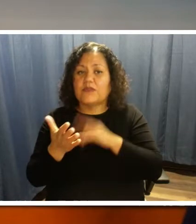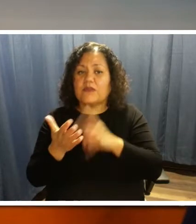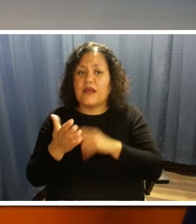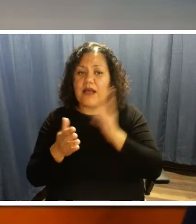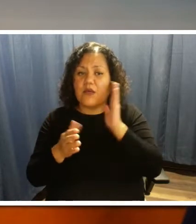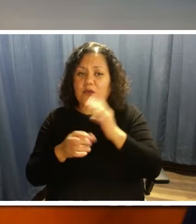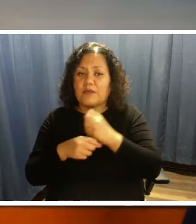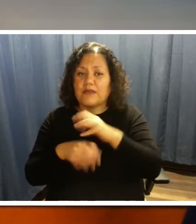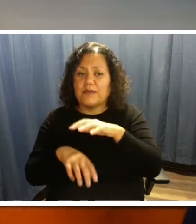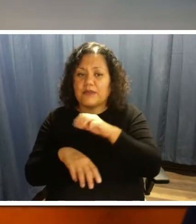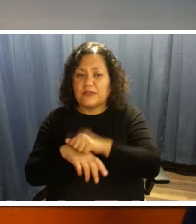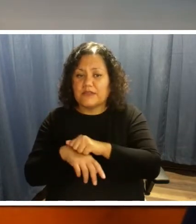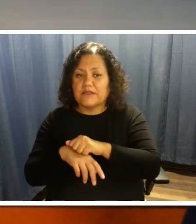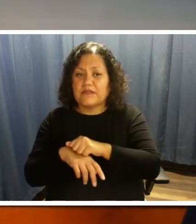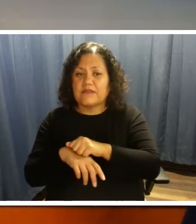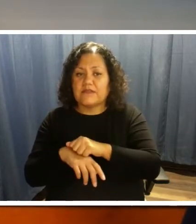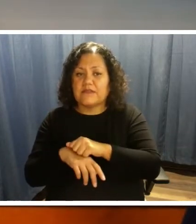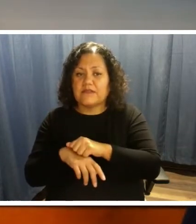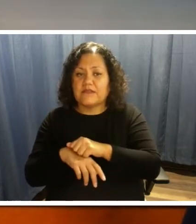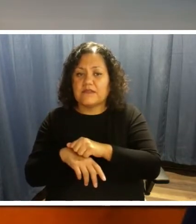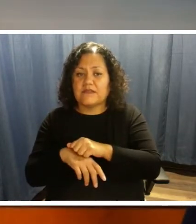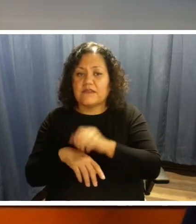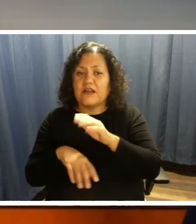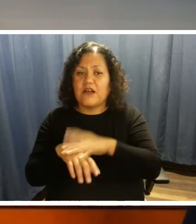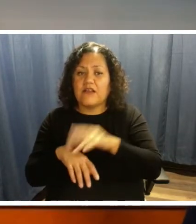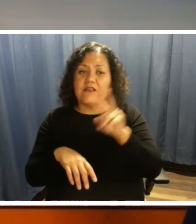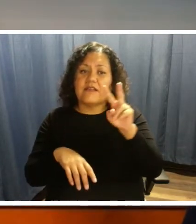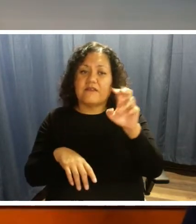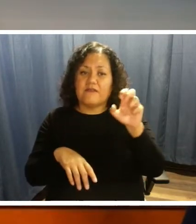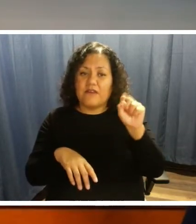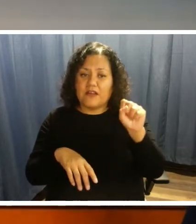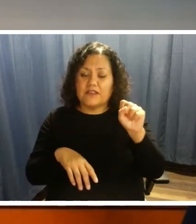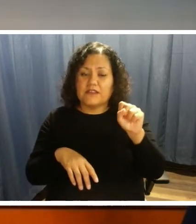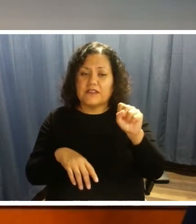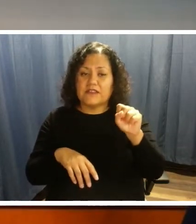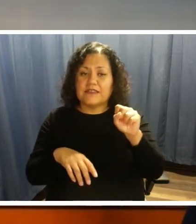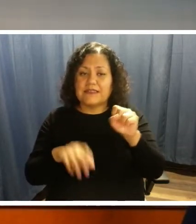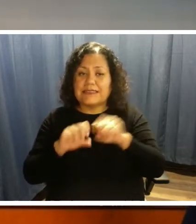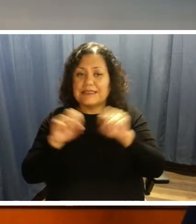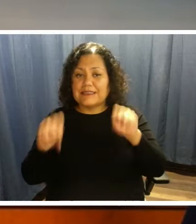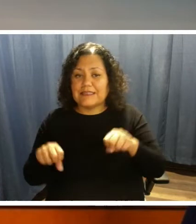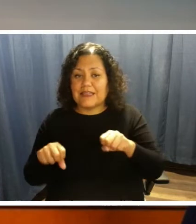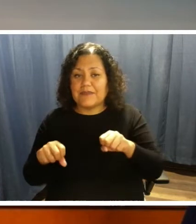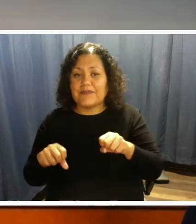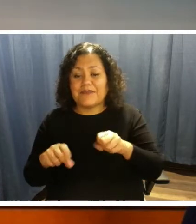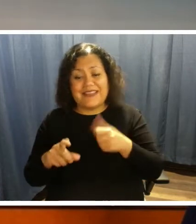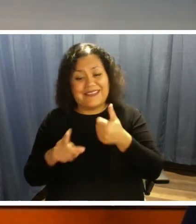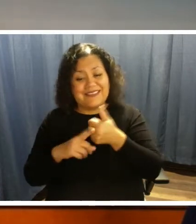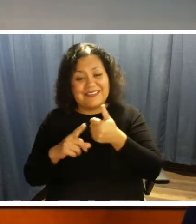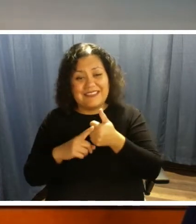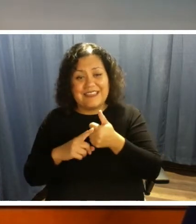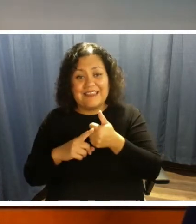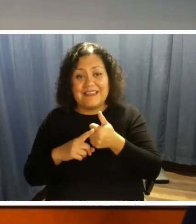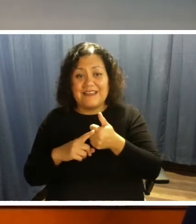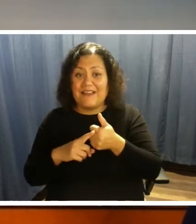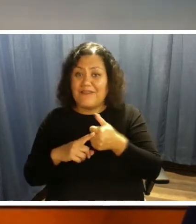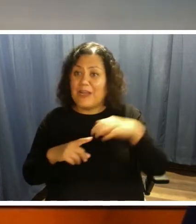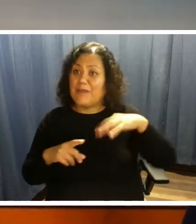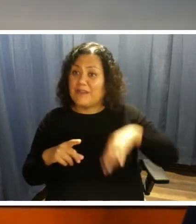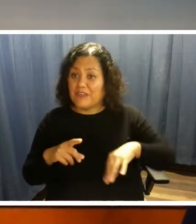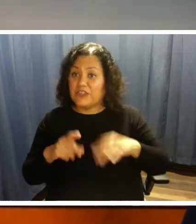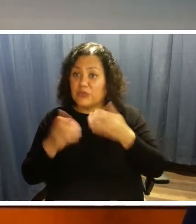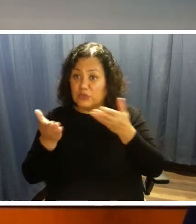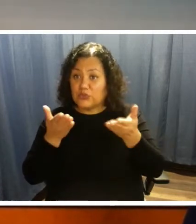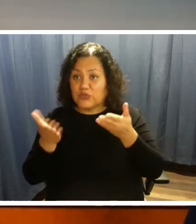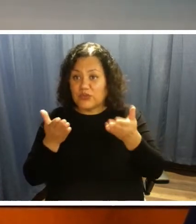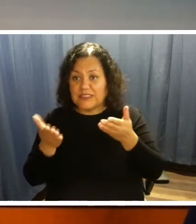on the VALS system. And it is a very useful service. And, you know,